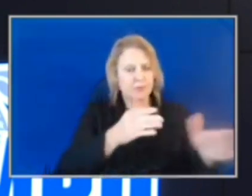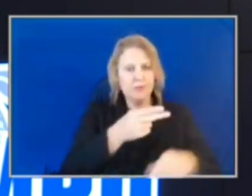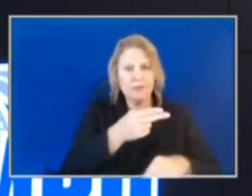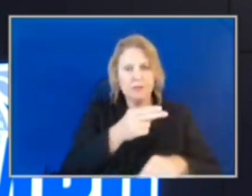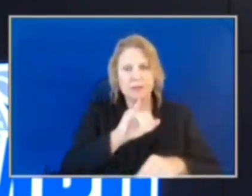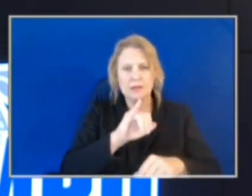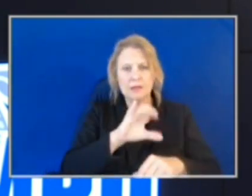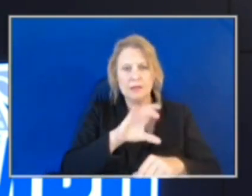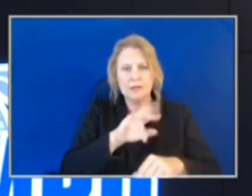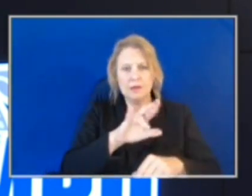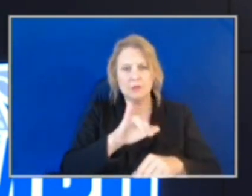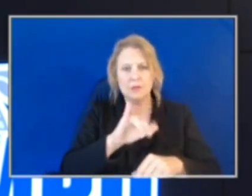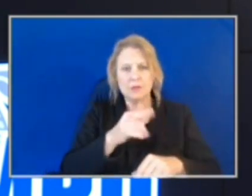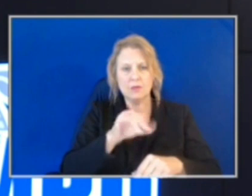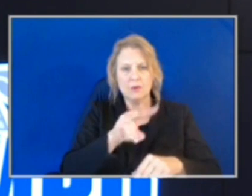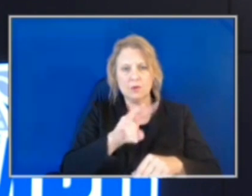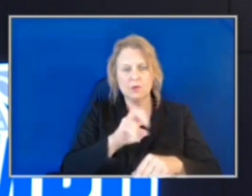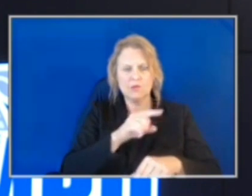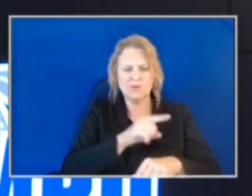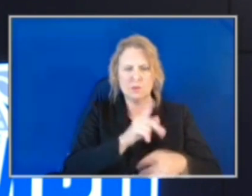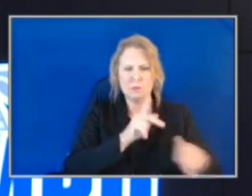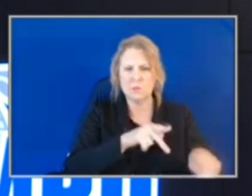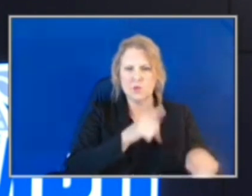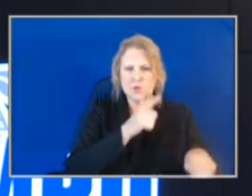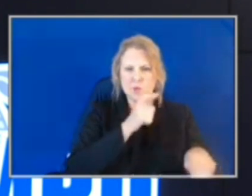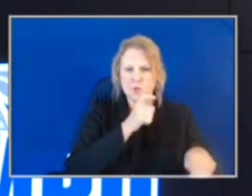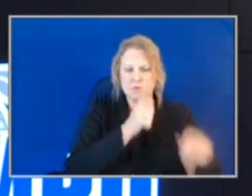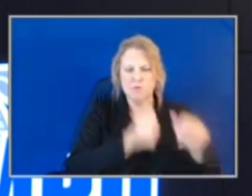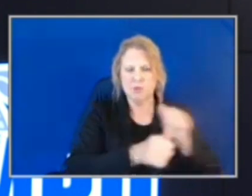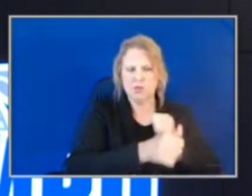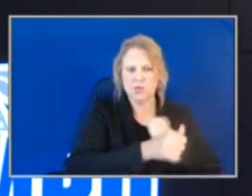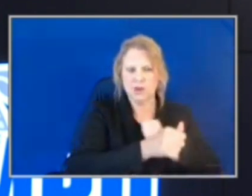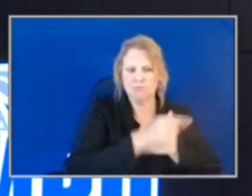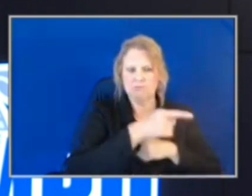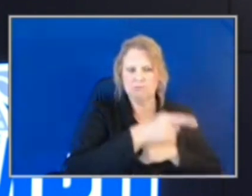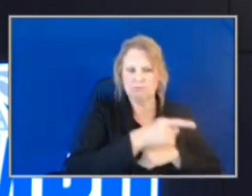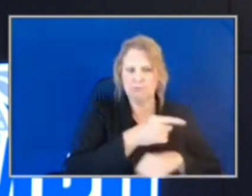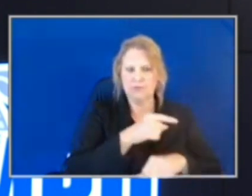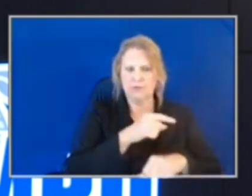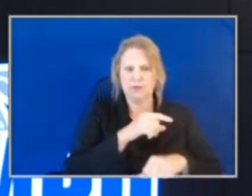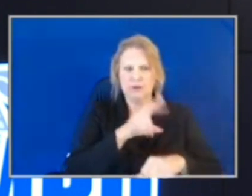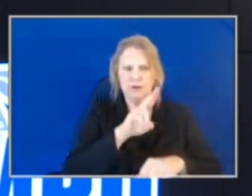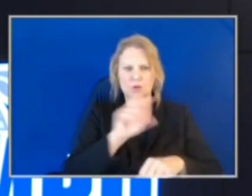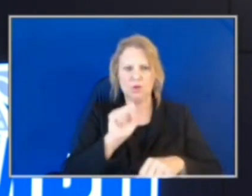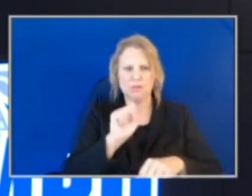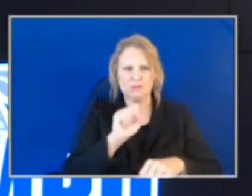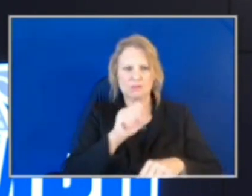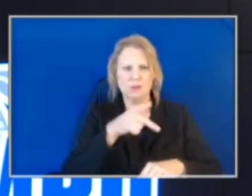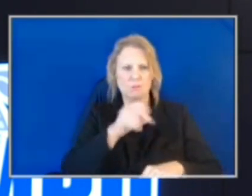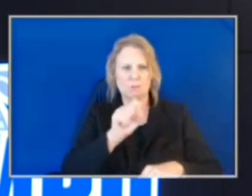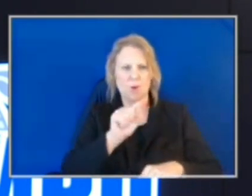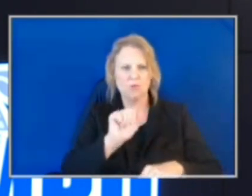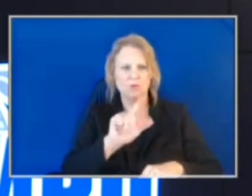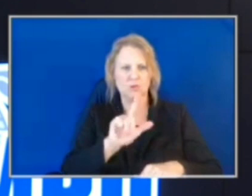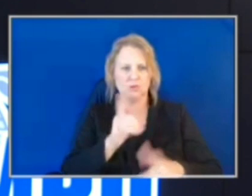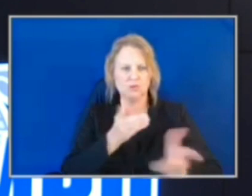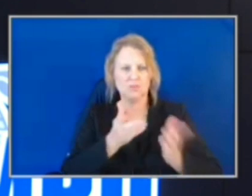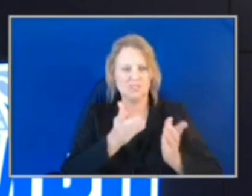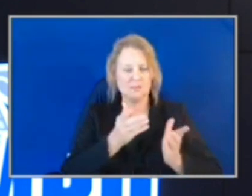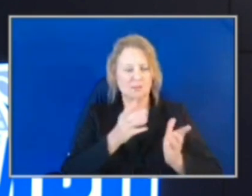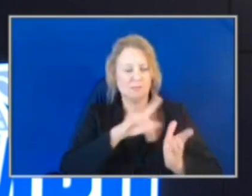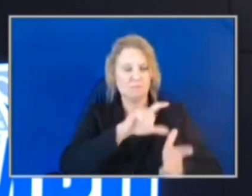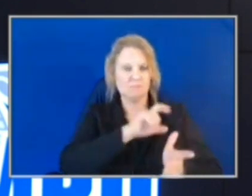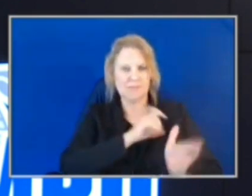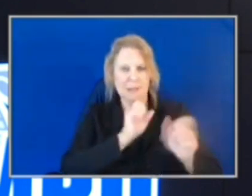a suspect who threatened multiple U.S. postal employees. They identified that suspect who was a convicted felon, also in possession of a firearm,